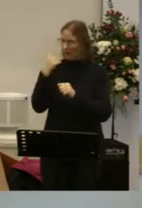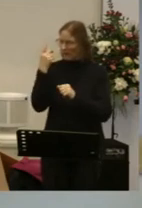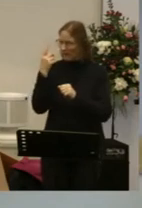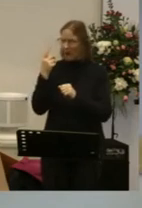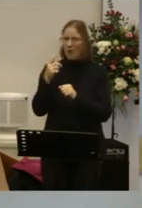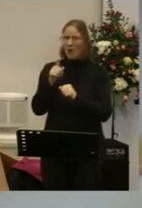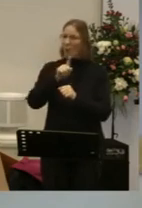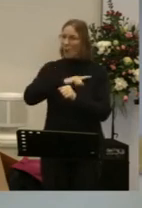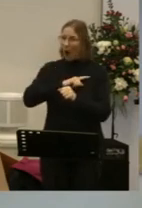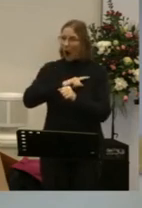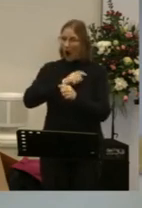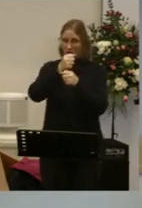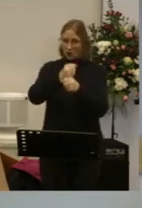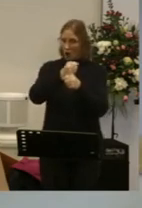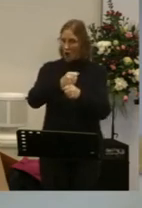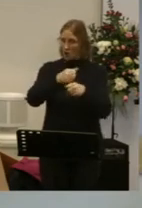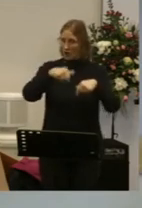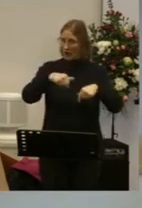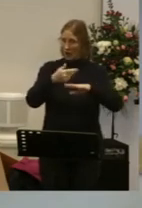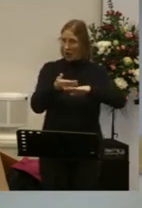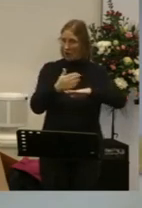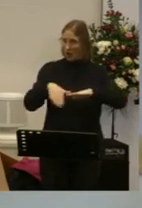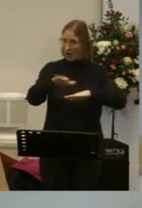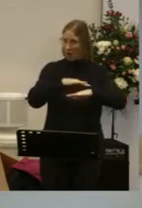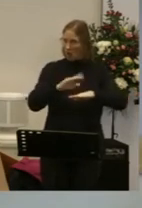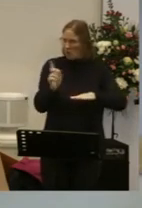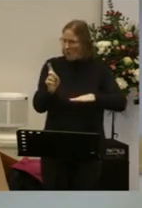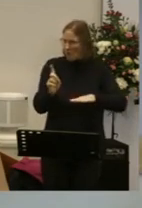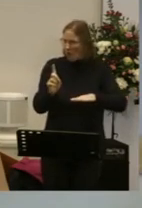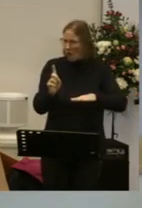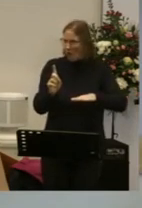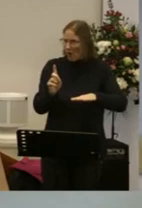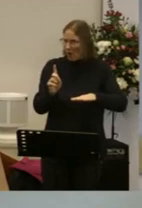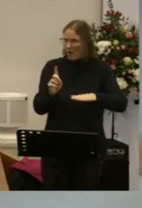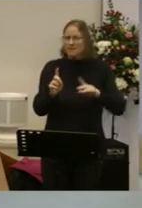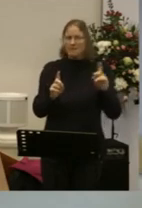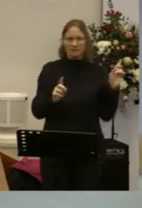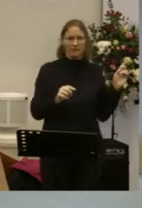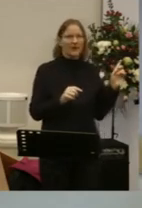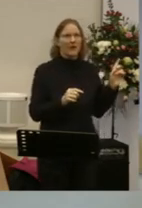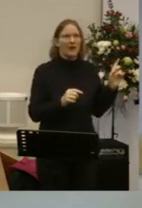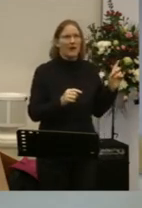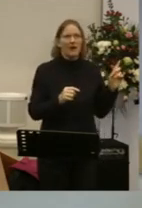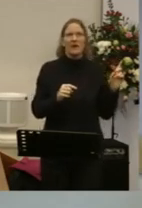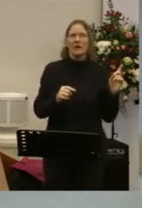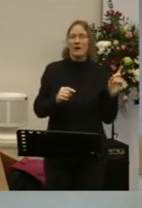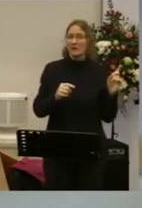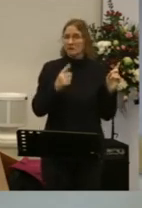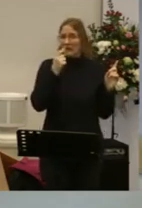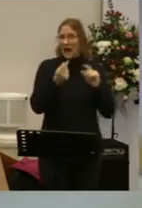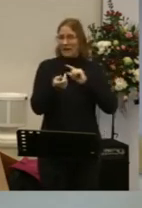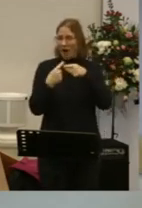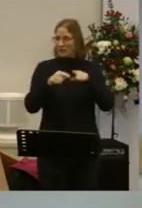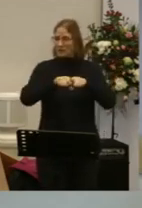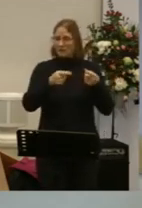I heard a sermon on this recently And the preacher's answer really challenged me Because there are a number of ways you can answer that question,